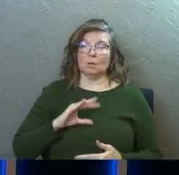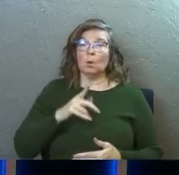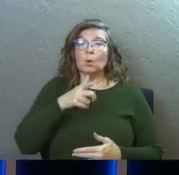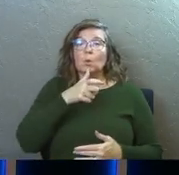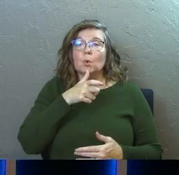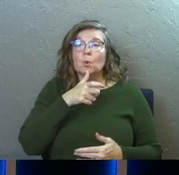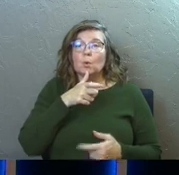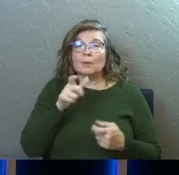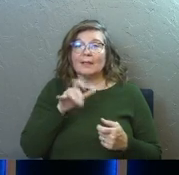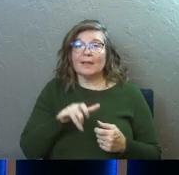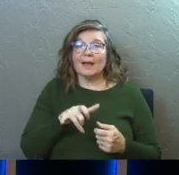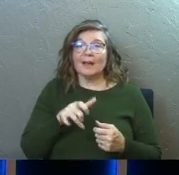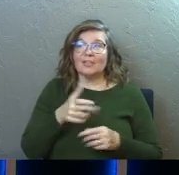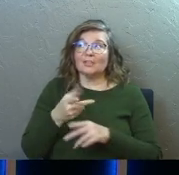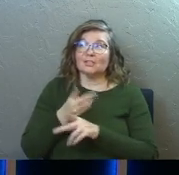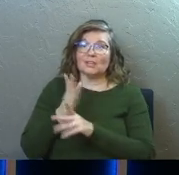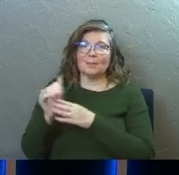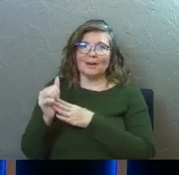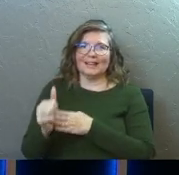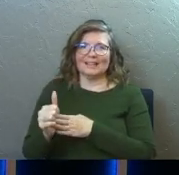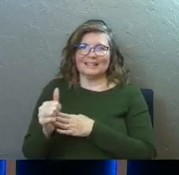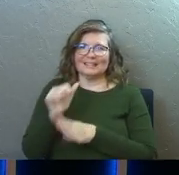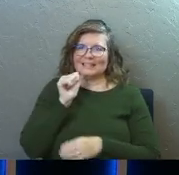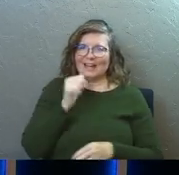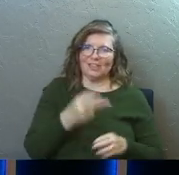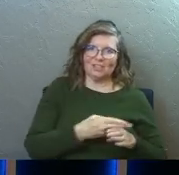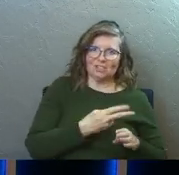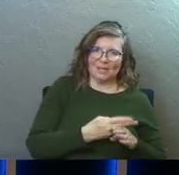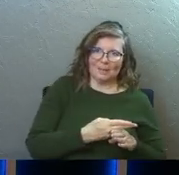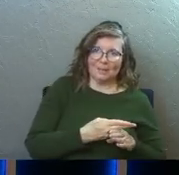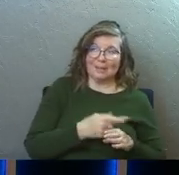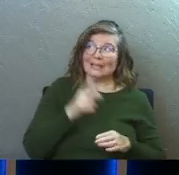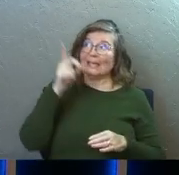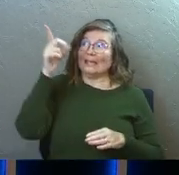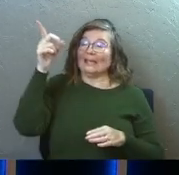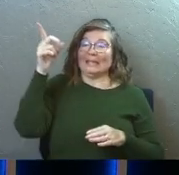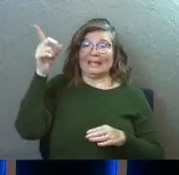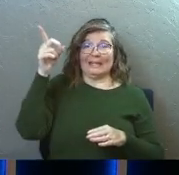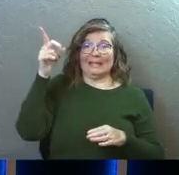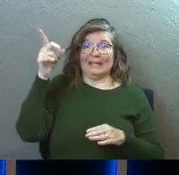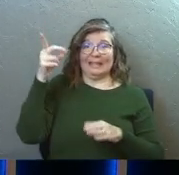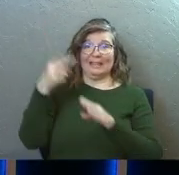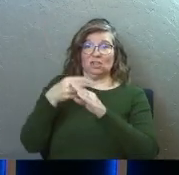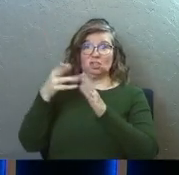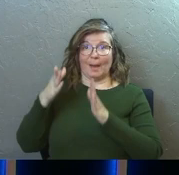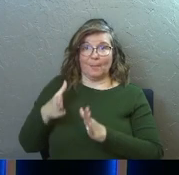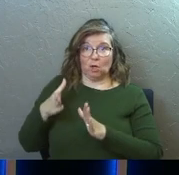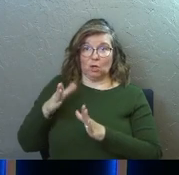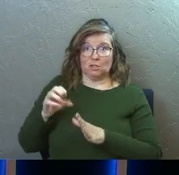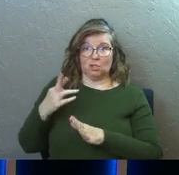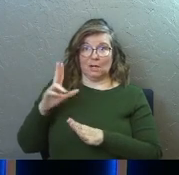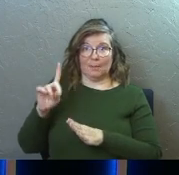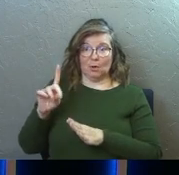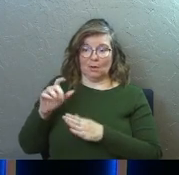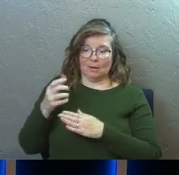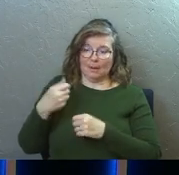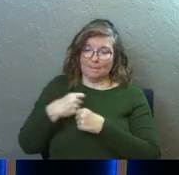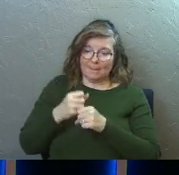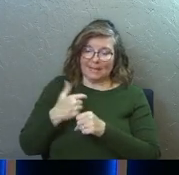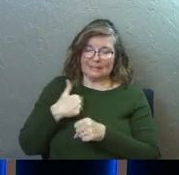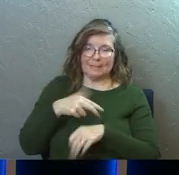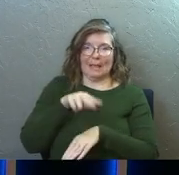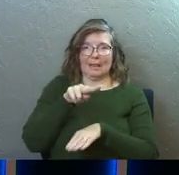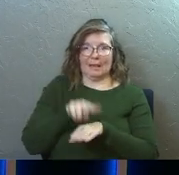shepherd, not the sheep. He makes me lie down. He leads me.